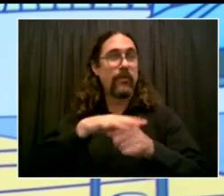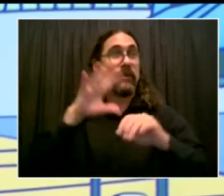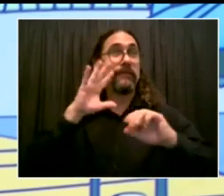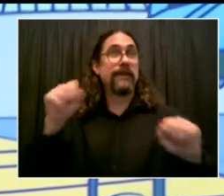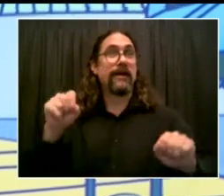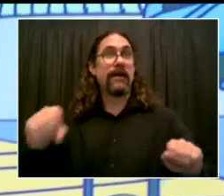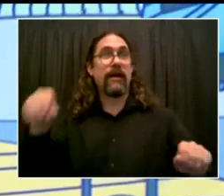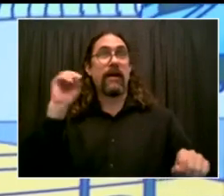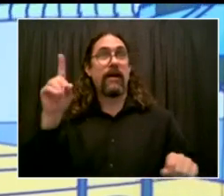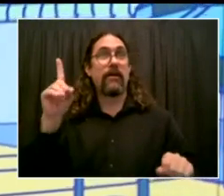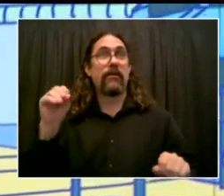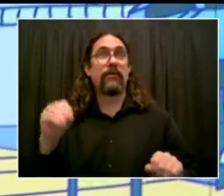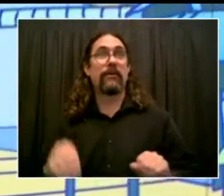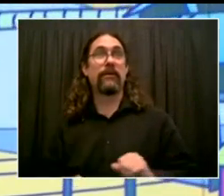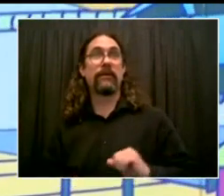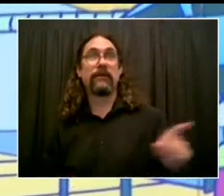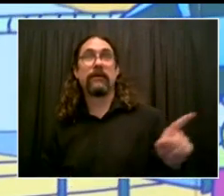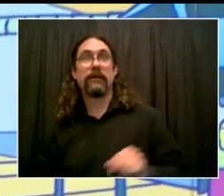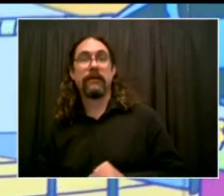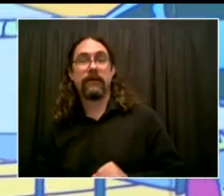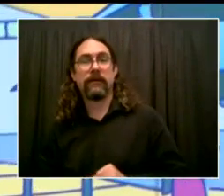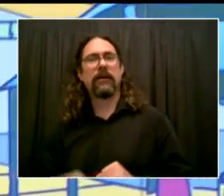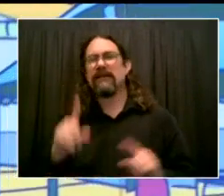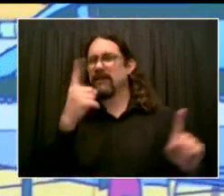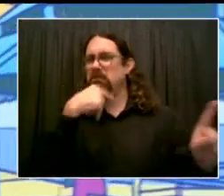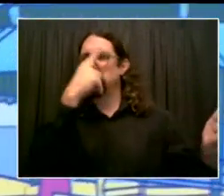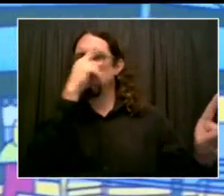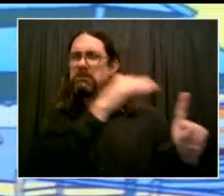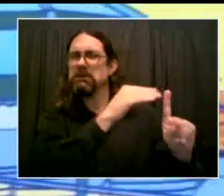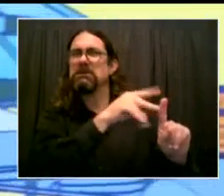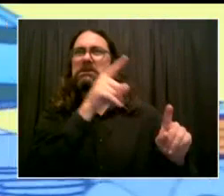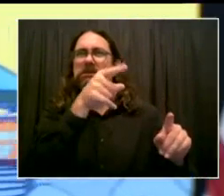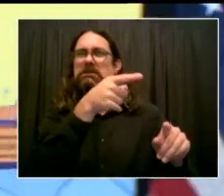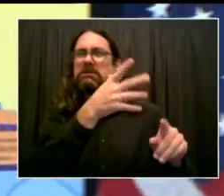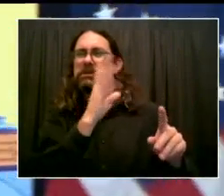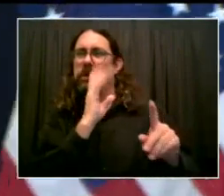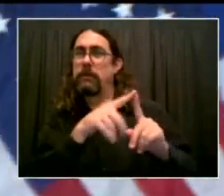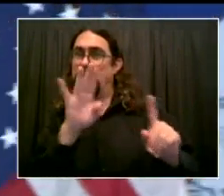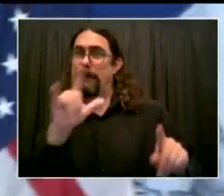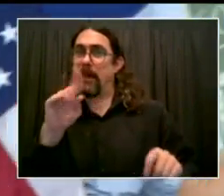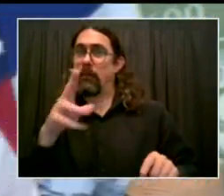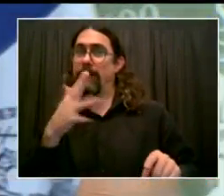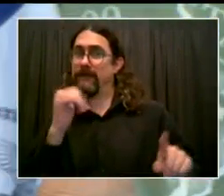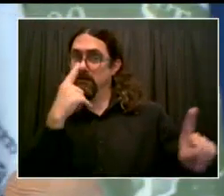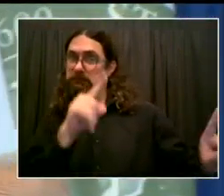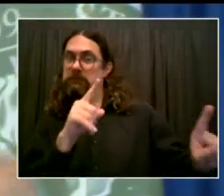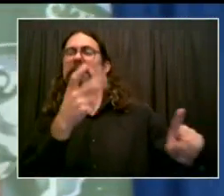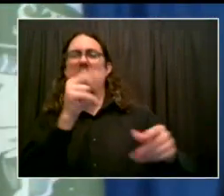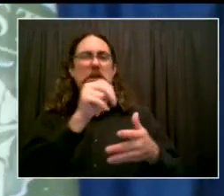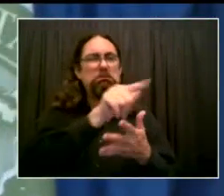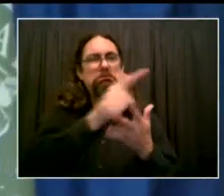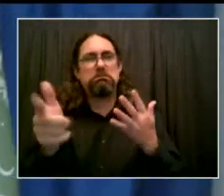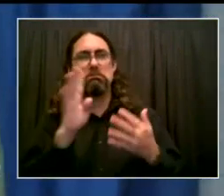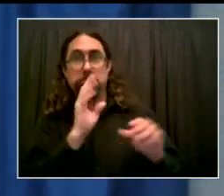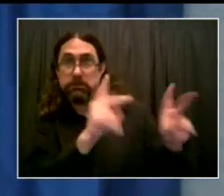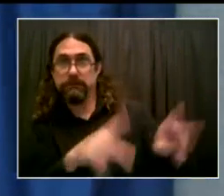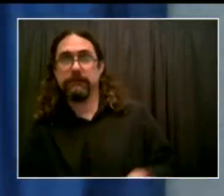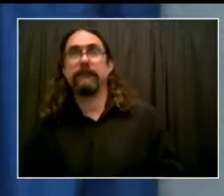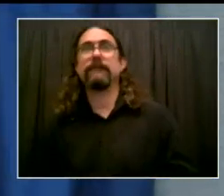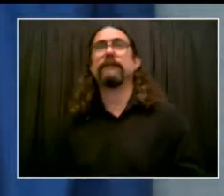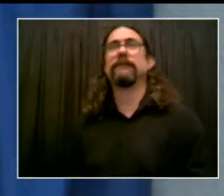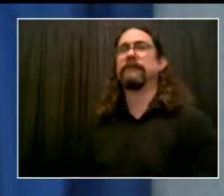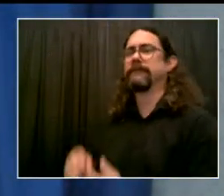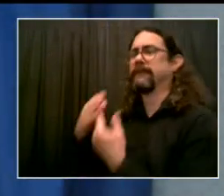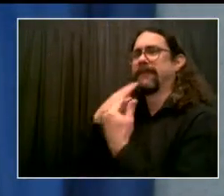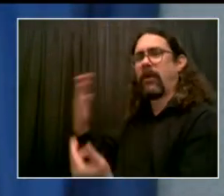pleasure. One more time to introduce Staten Island borough president Jimmy Otto. Thank you, Mayor, and thank you for this. And I just